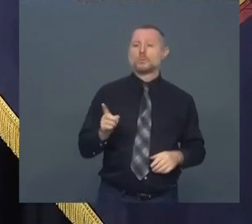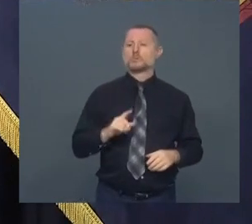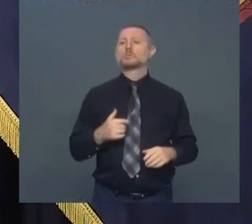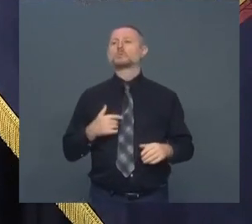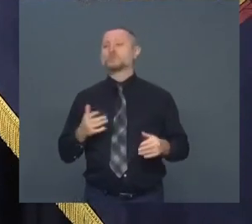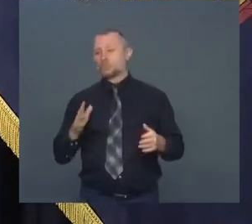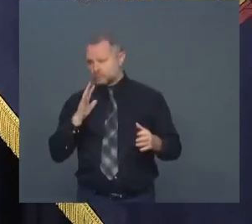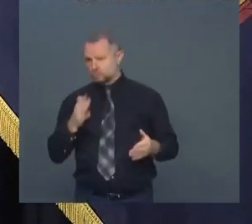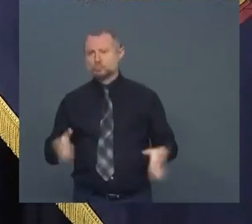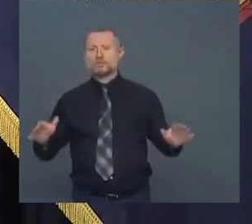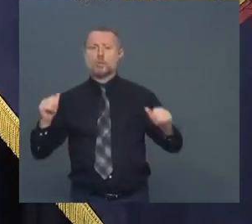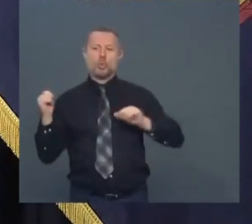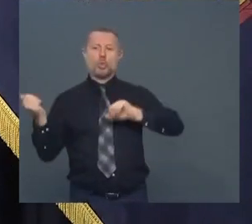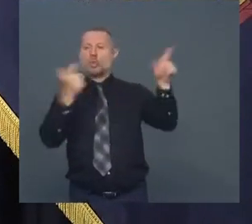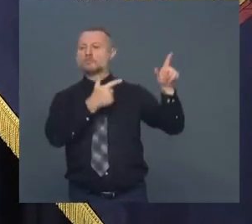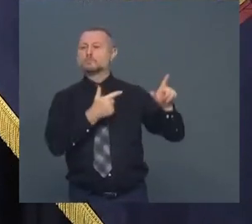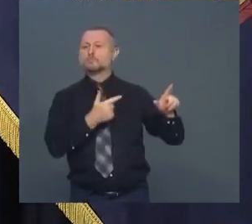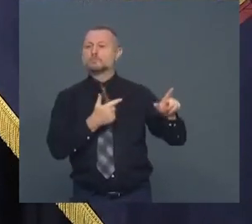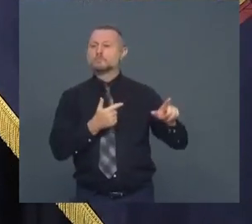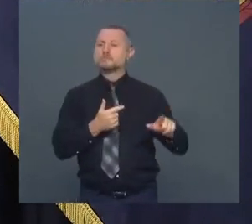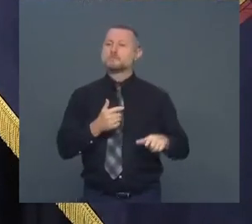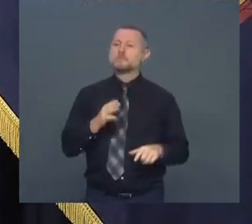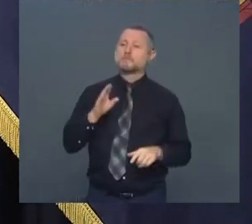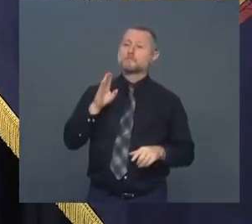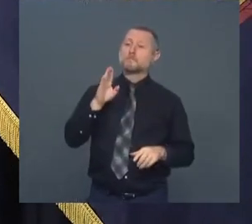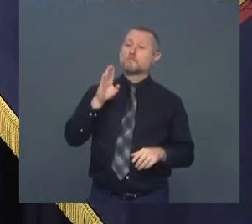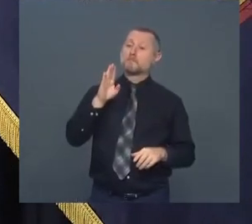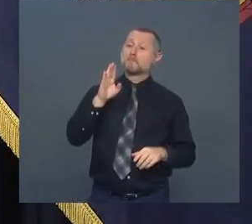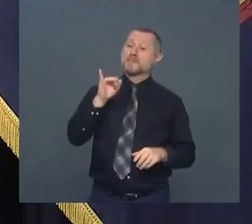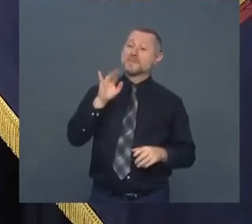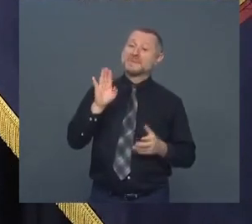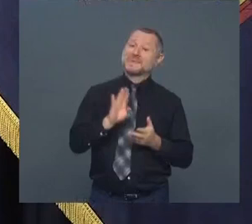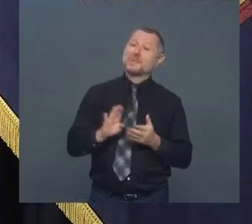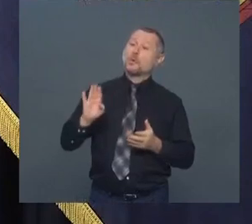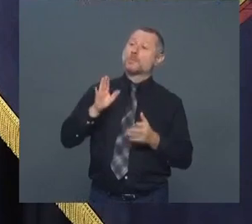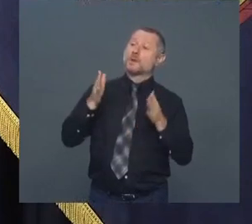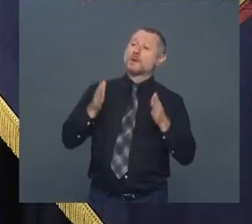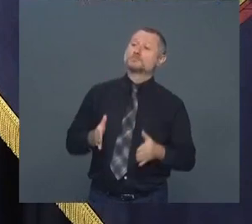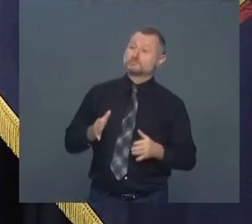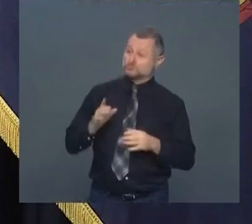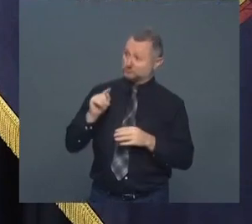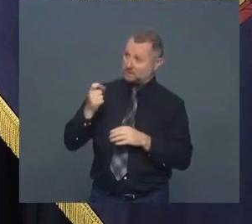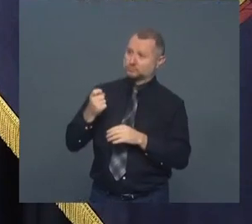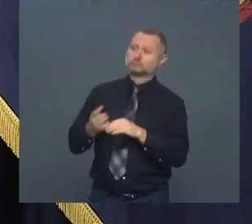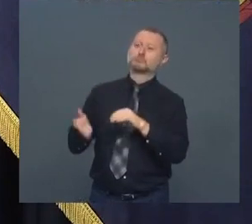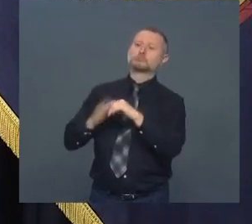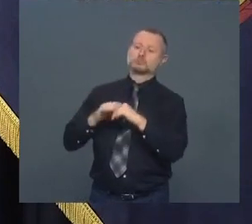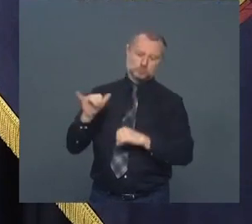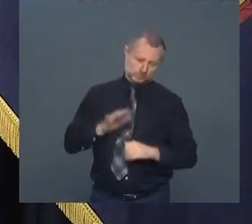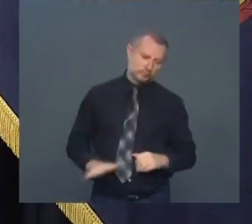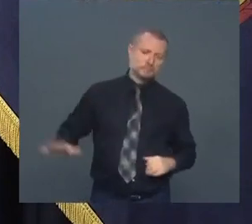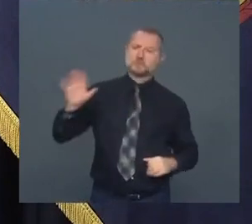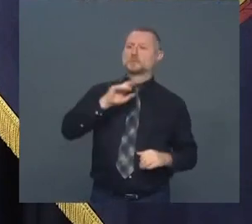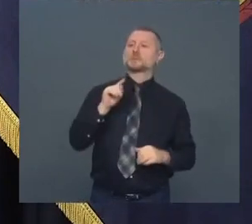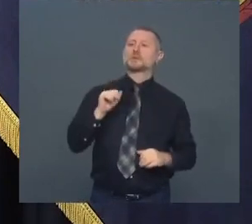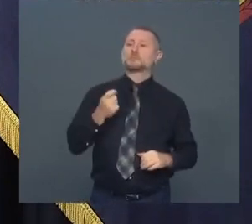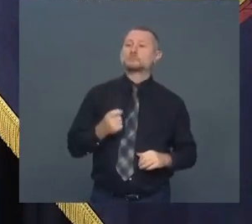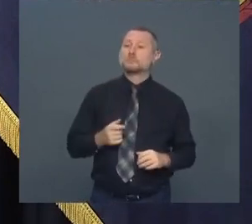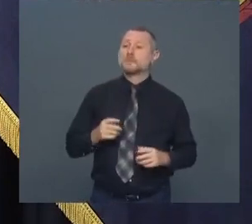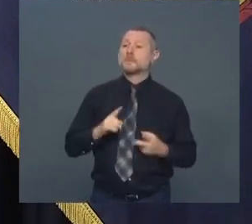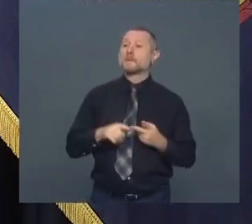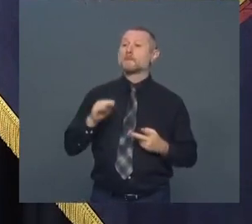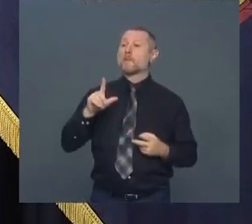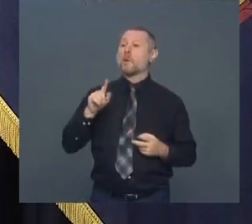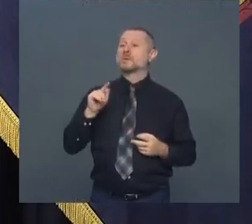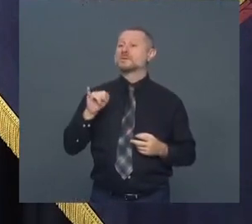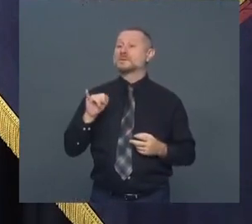billionaire's tax? Great. Do it nationwide. You want to do a multimillionaire tax? Millionaire tax? In it should